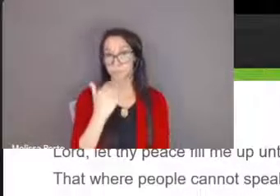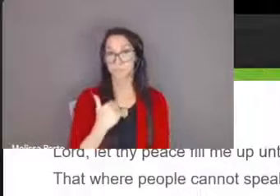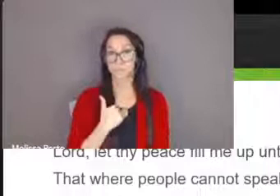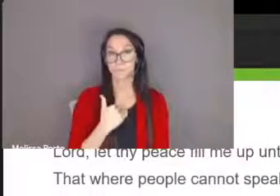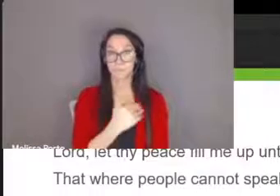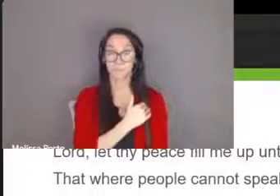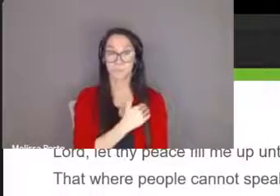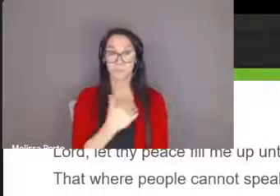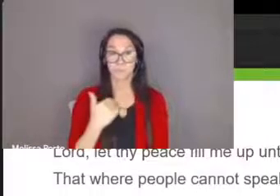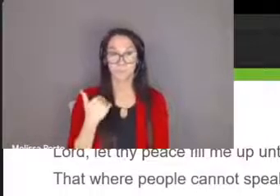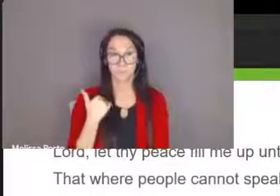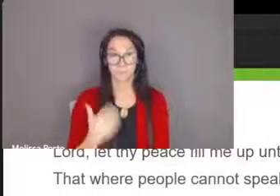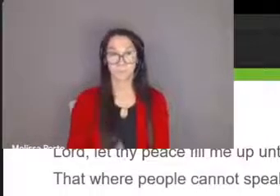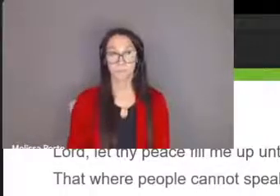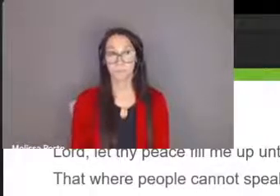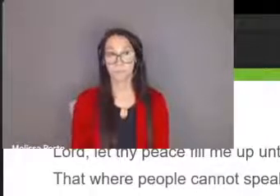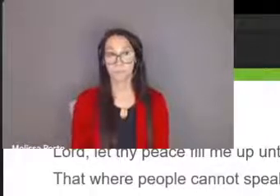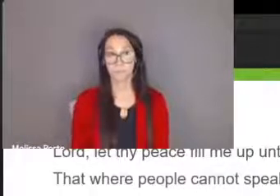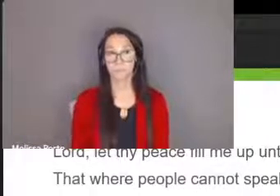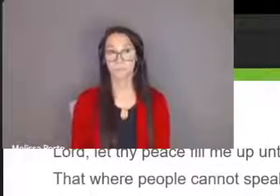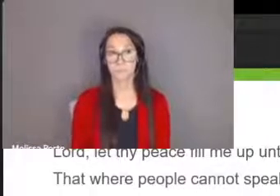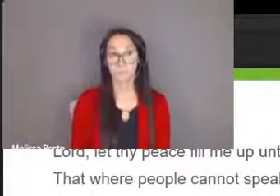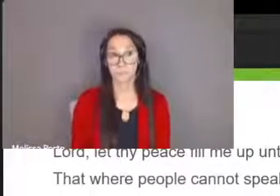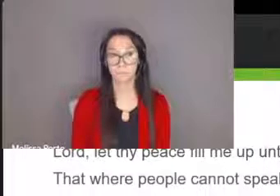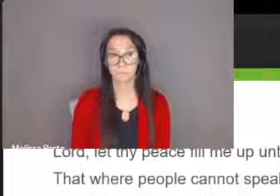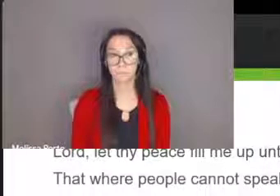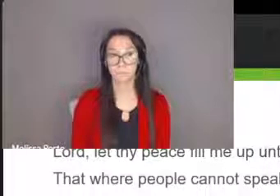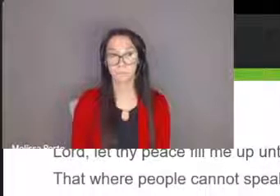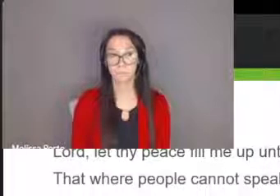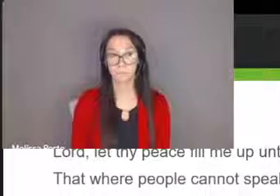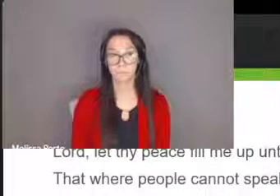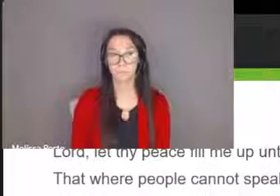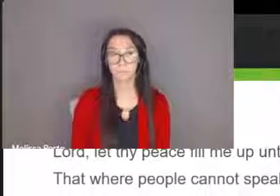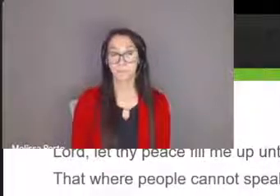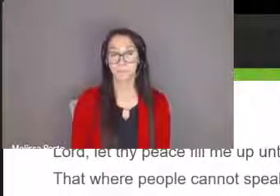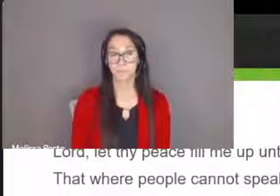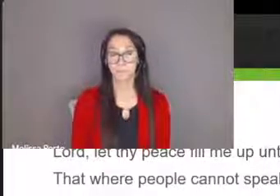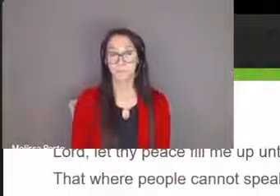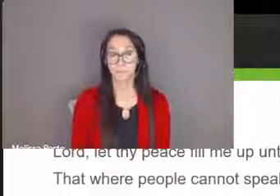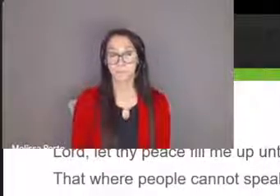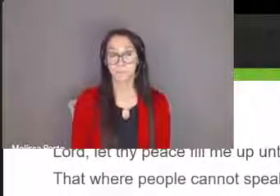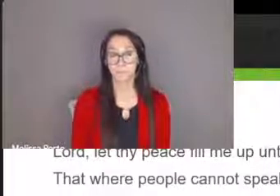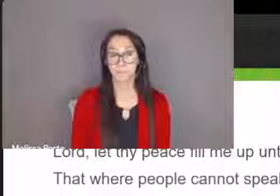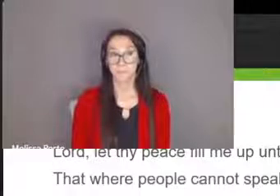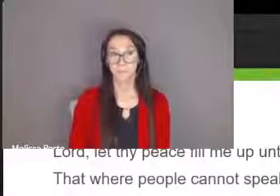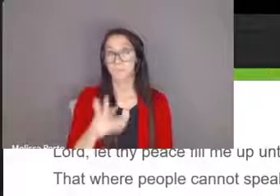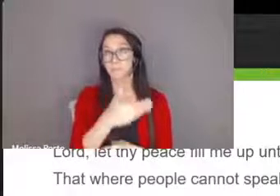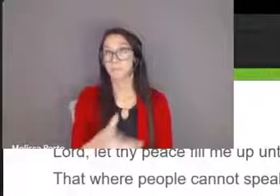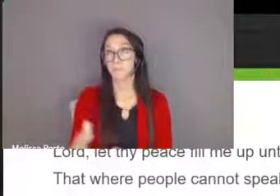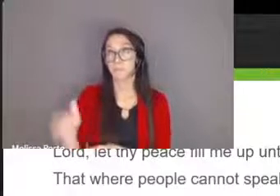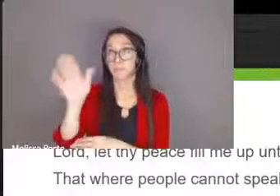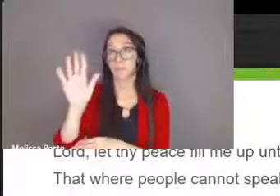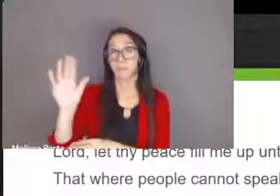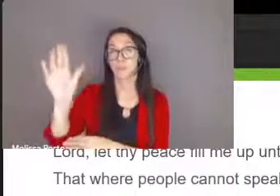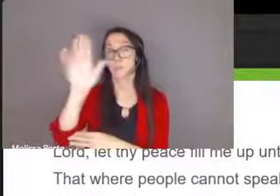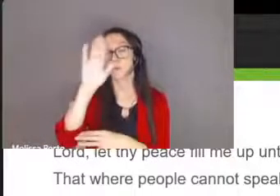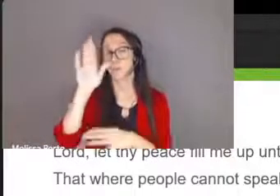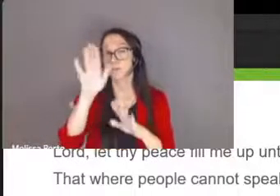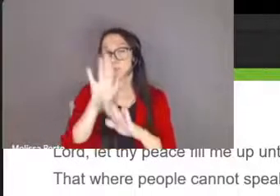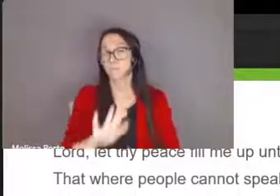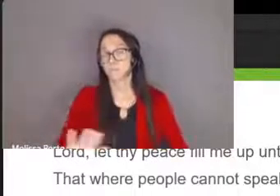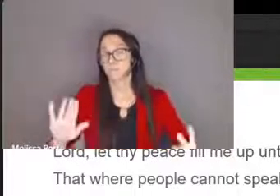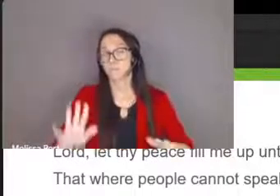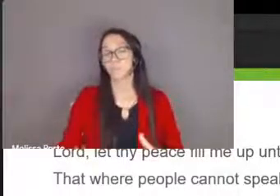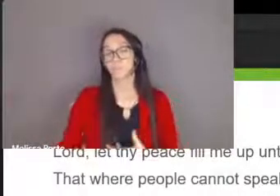and the son and the holy spirit amen a prayer saint francis lord let thy peace fill me up until i